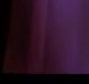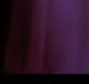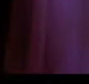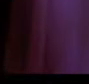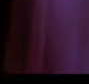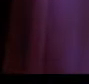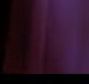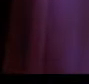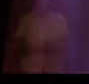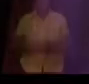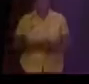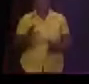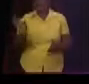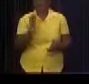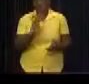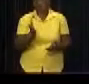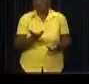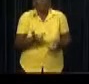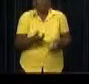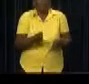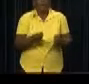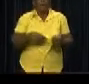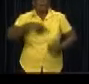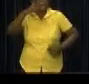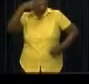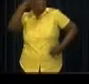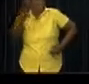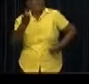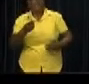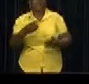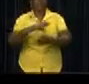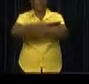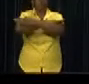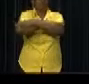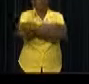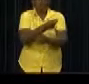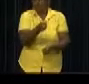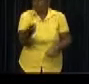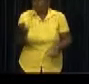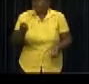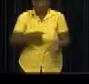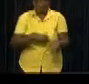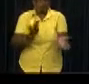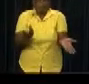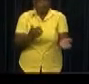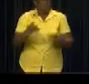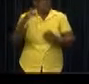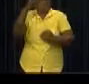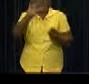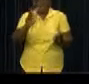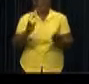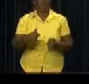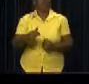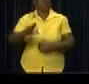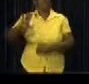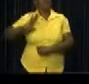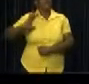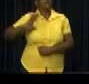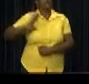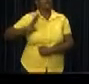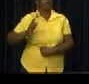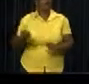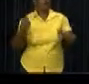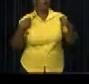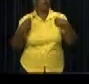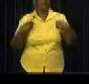Further financial reports show that there is no increase in the purchasing of school supplies during the school vacation period this year,